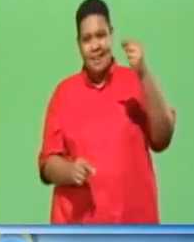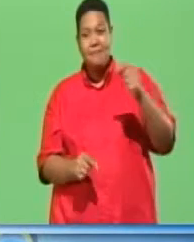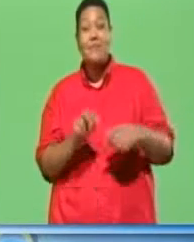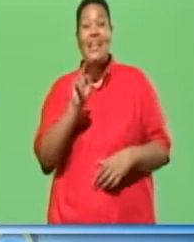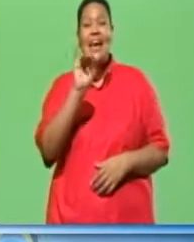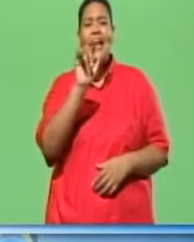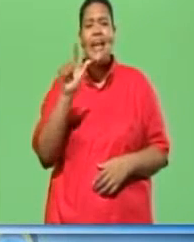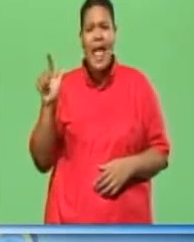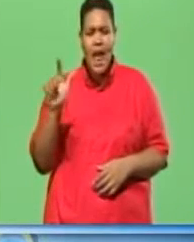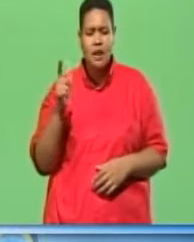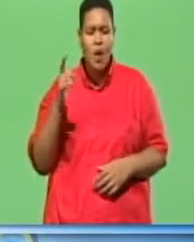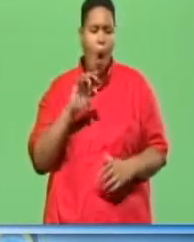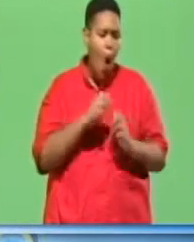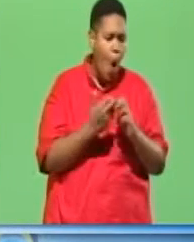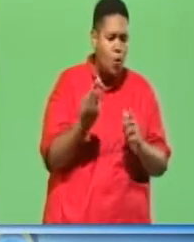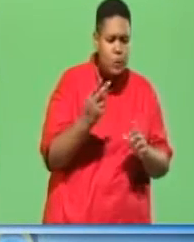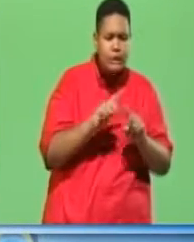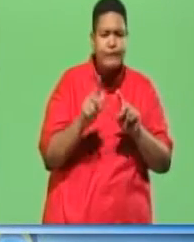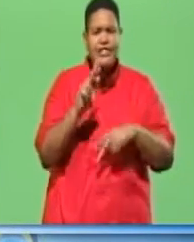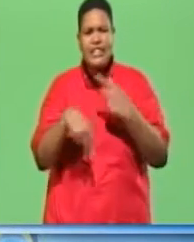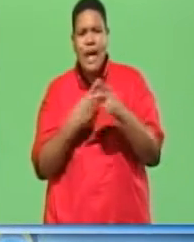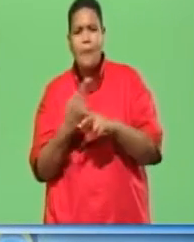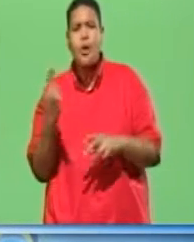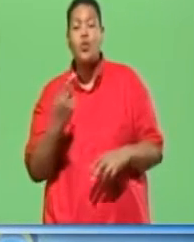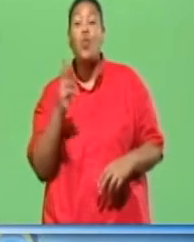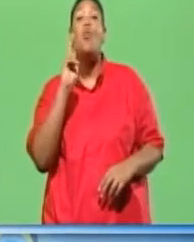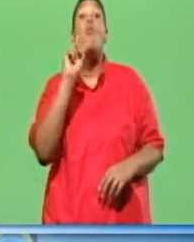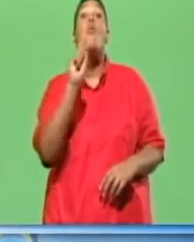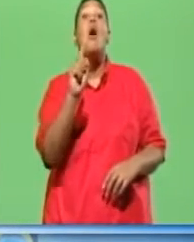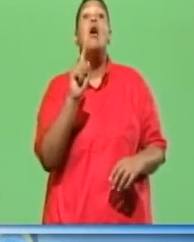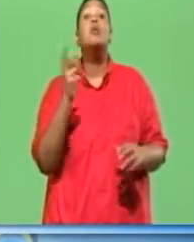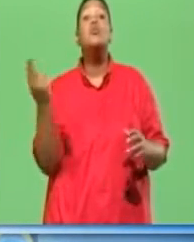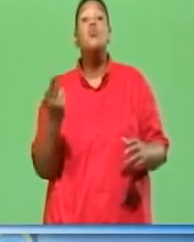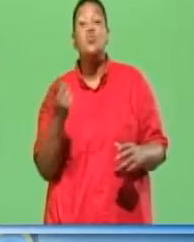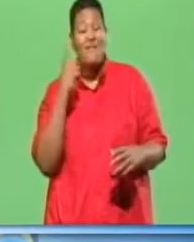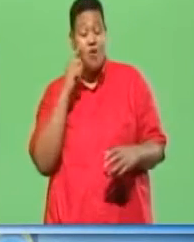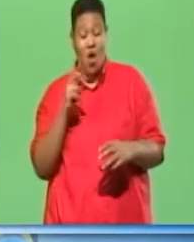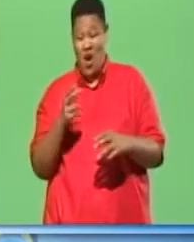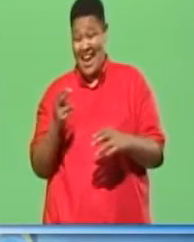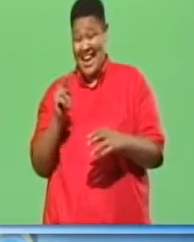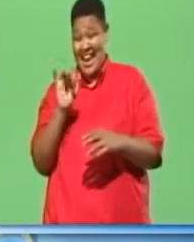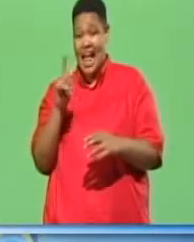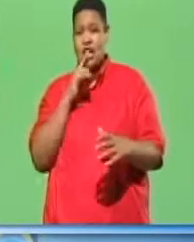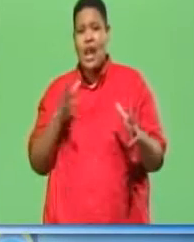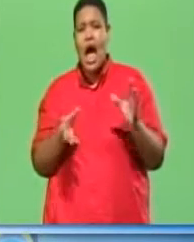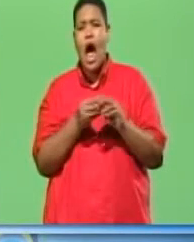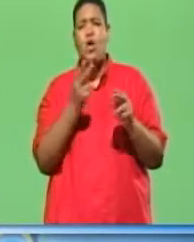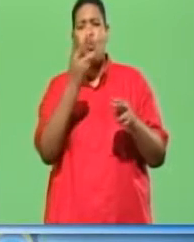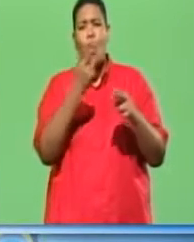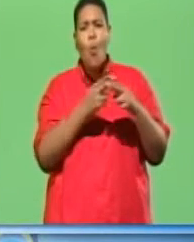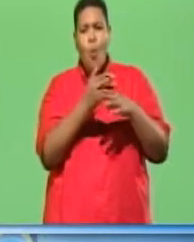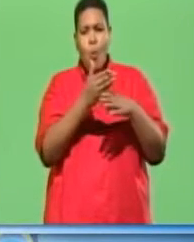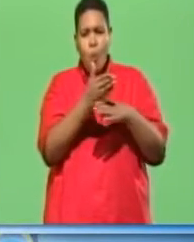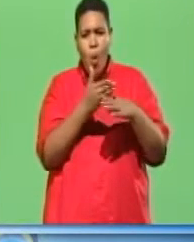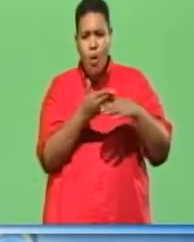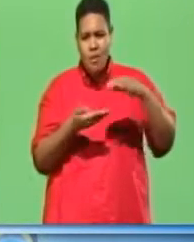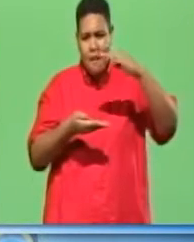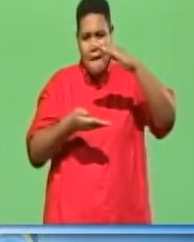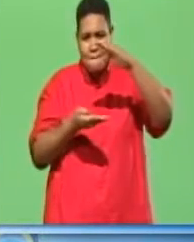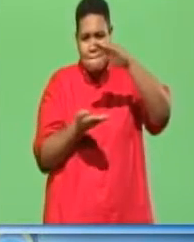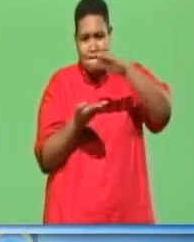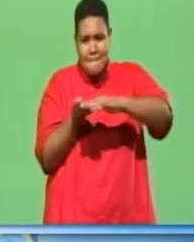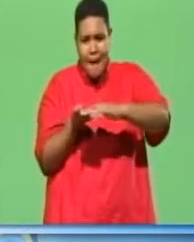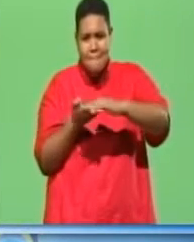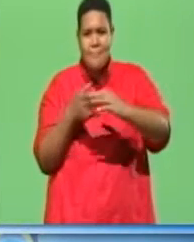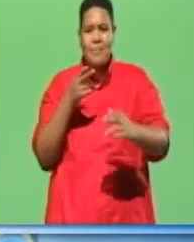types and uses of nails. One of the applications of nails is to attach two pieces of lumber, usually driven by a